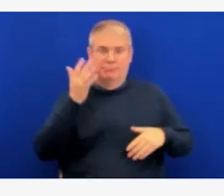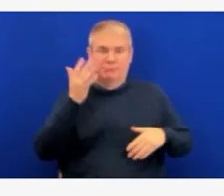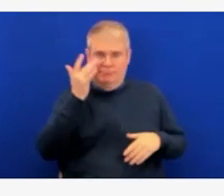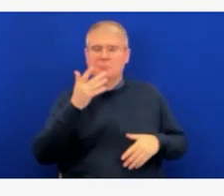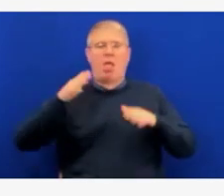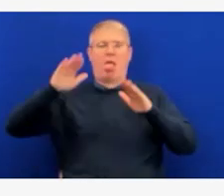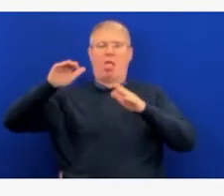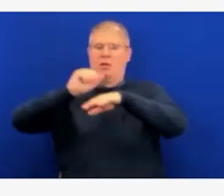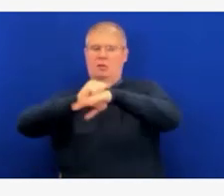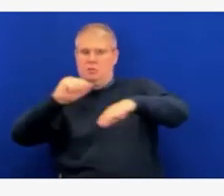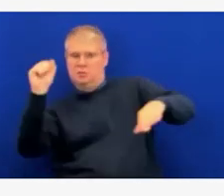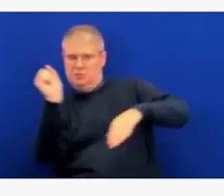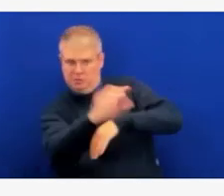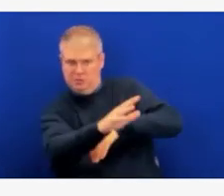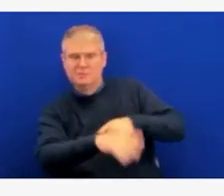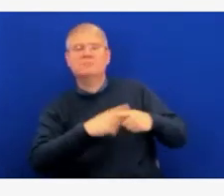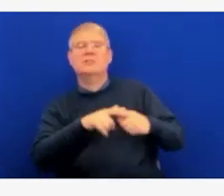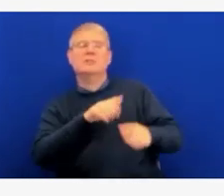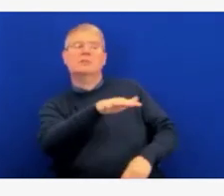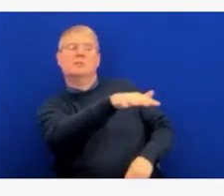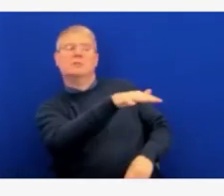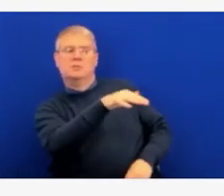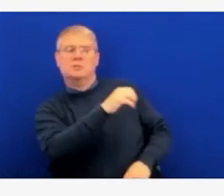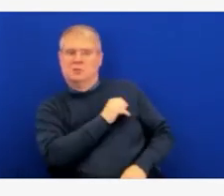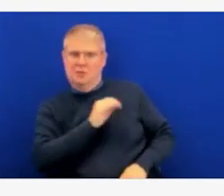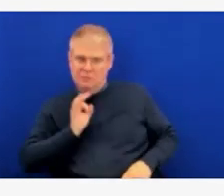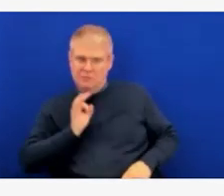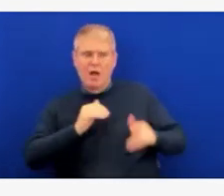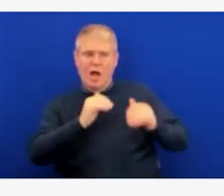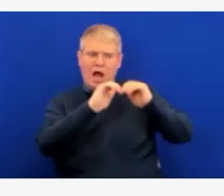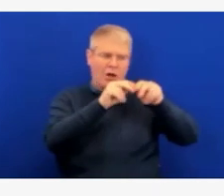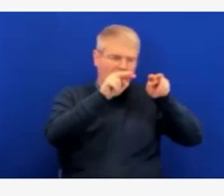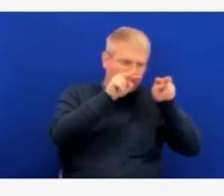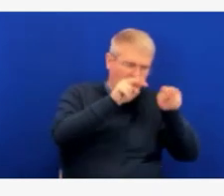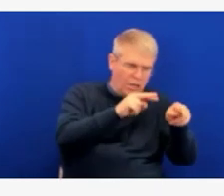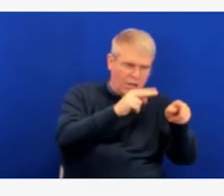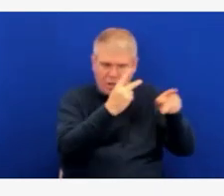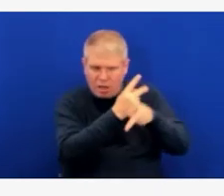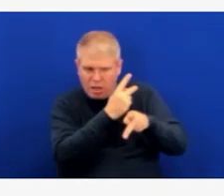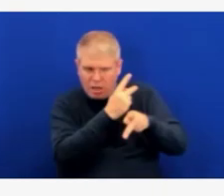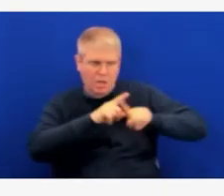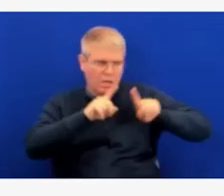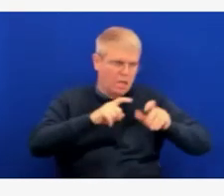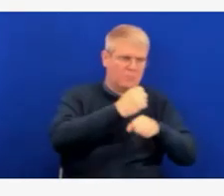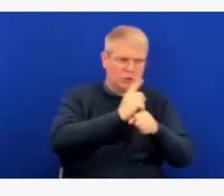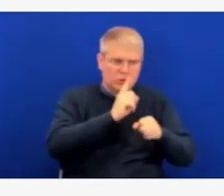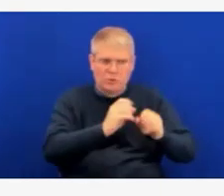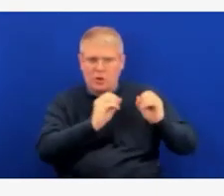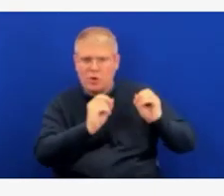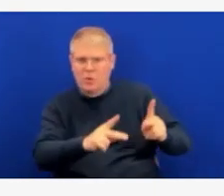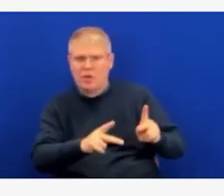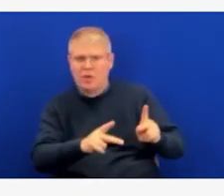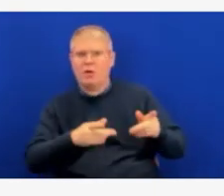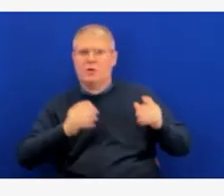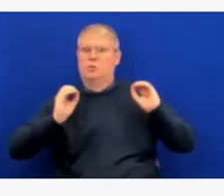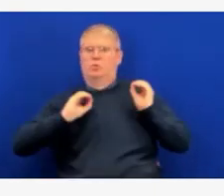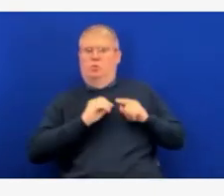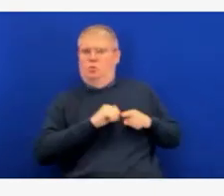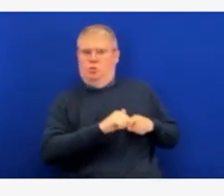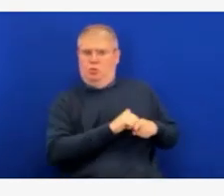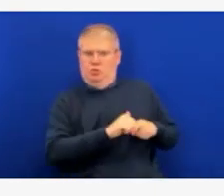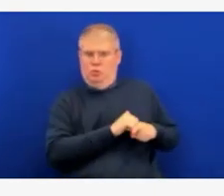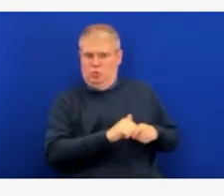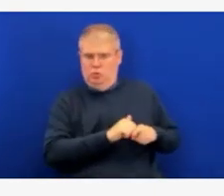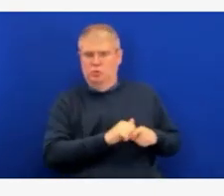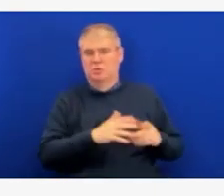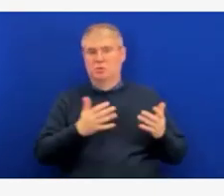The Idaho Immunization Program continues to work with all of our enrolled COVID-19 vaccine providers and